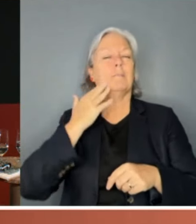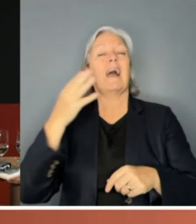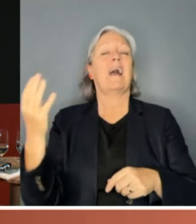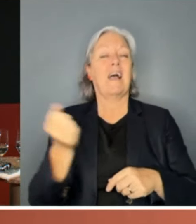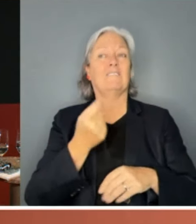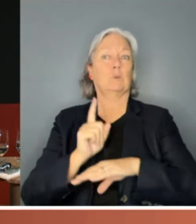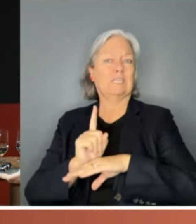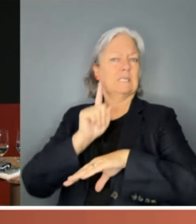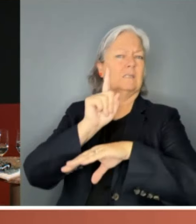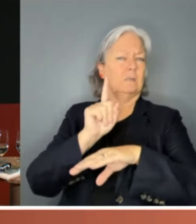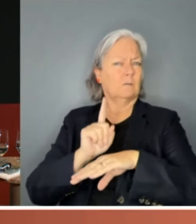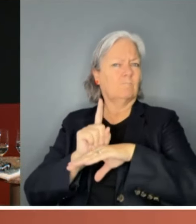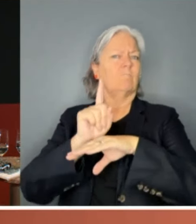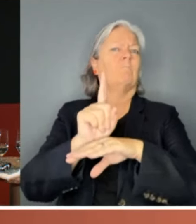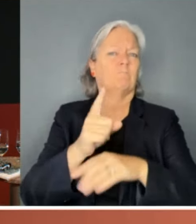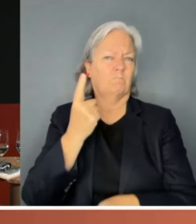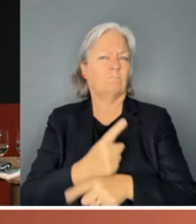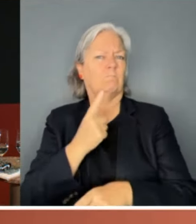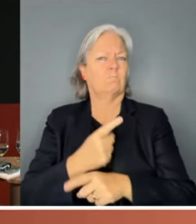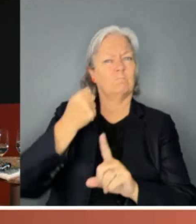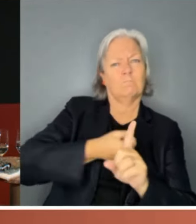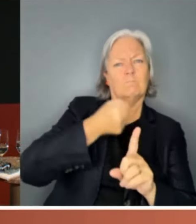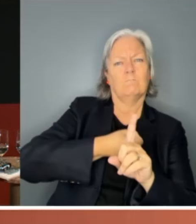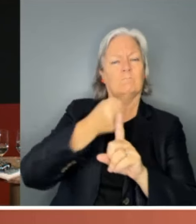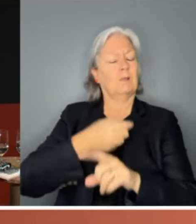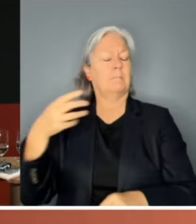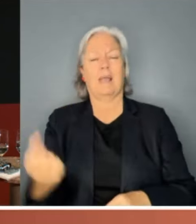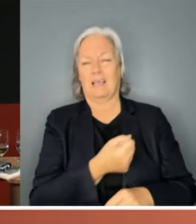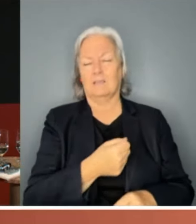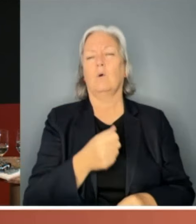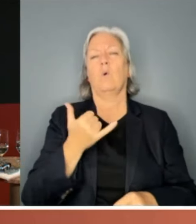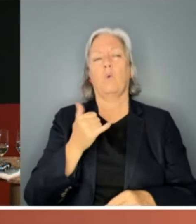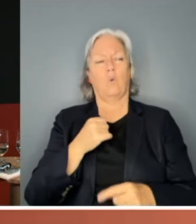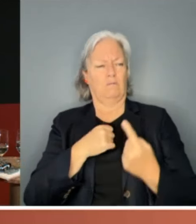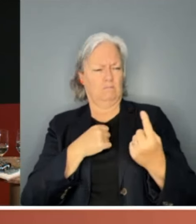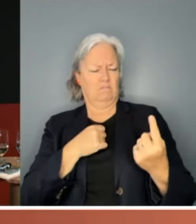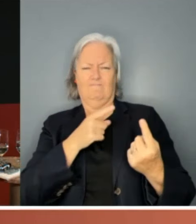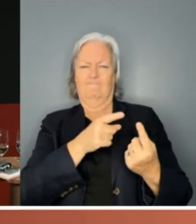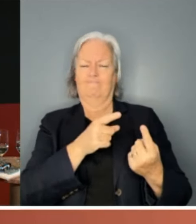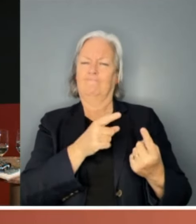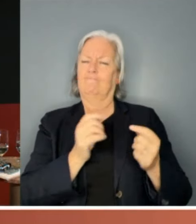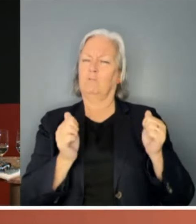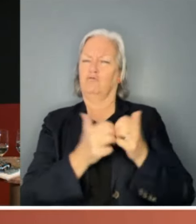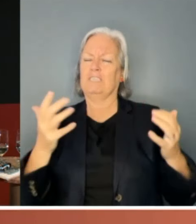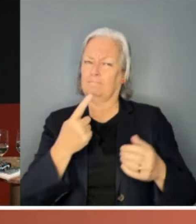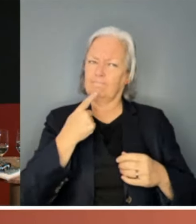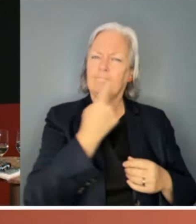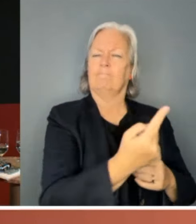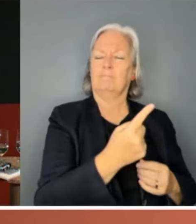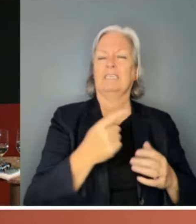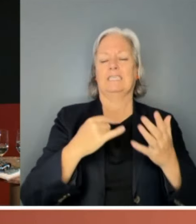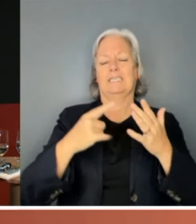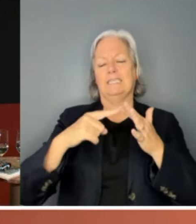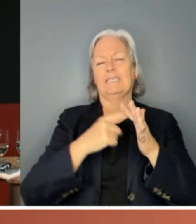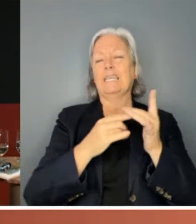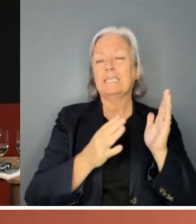to speak up and push forward. Call out what they see, and obviously sexism and misogyny, but call out